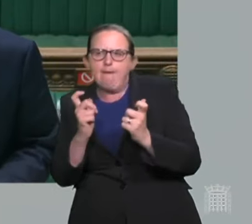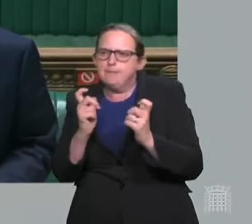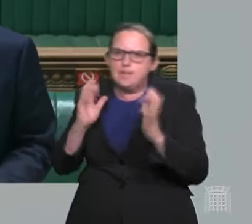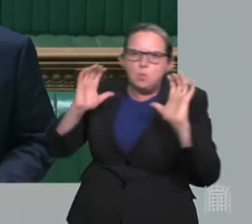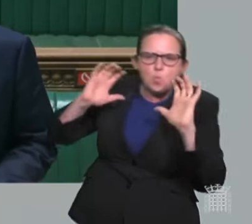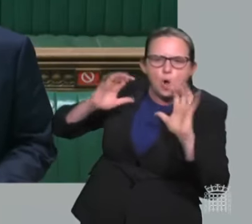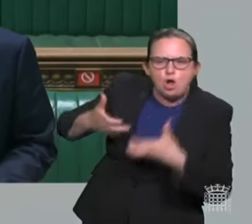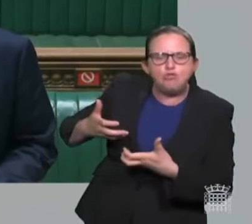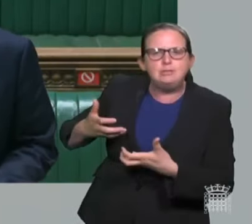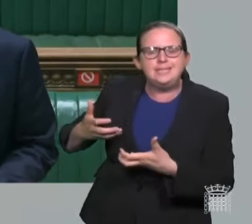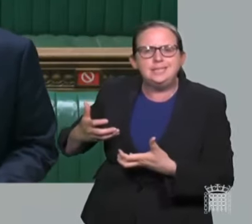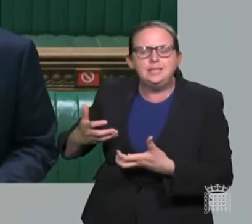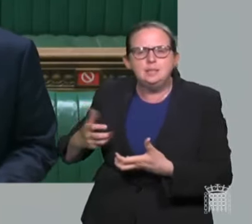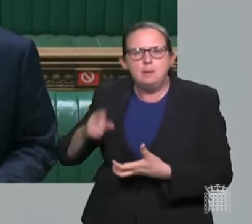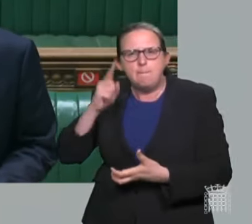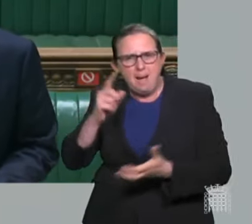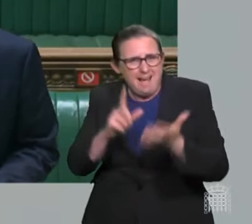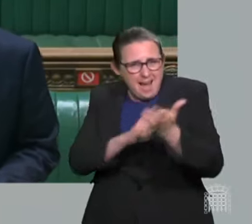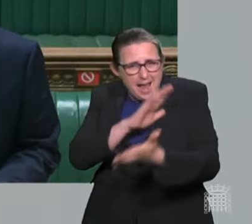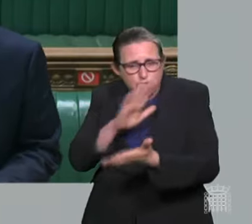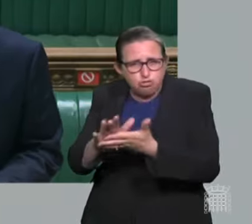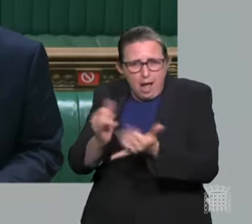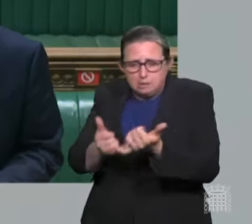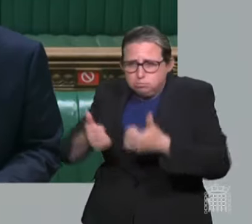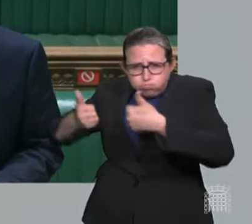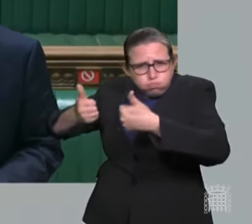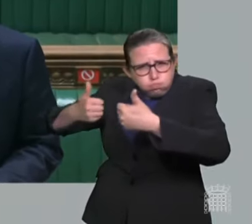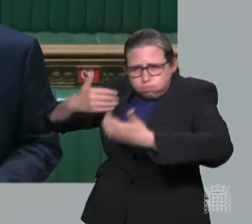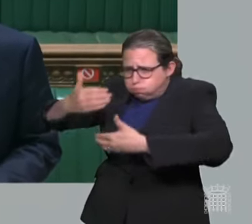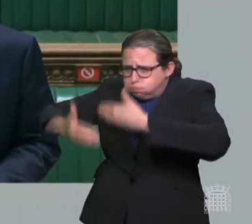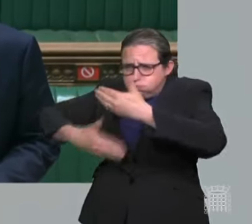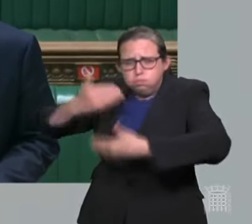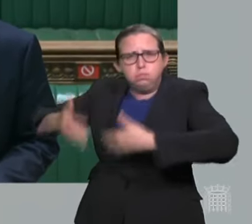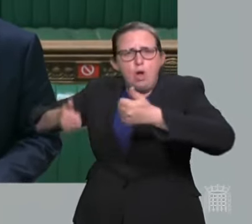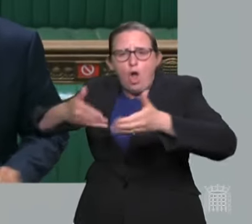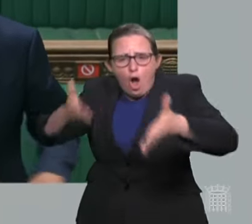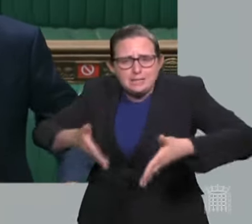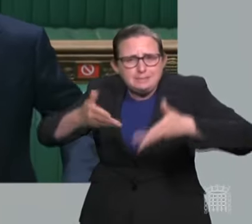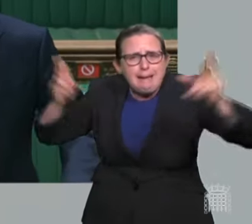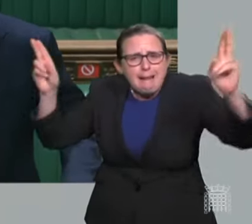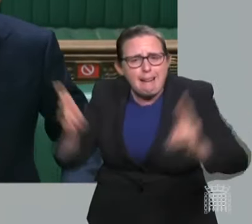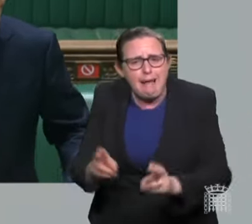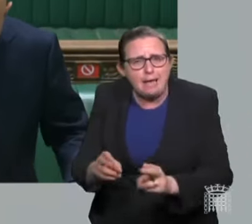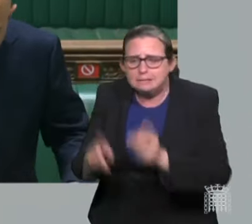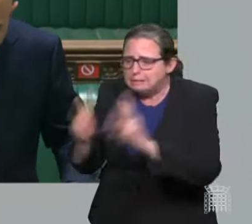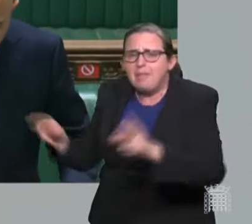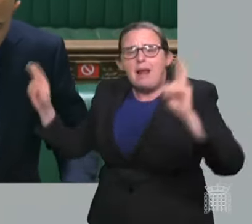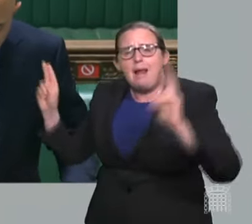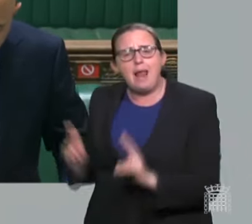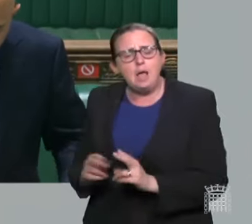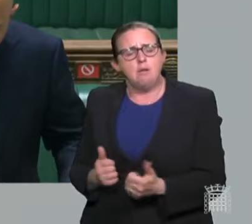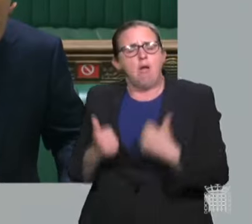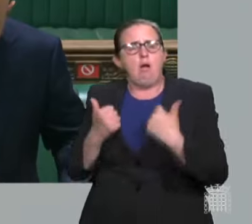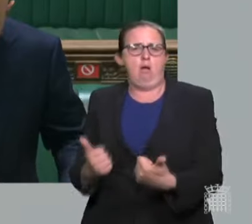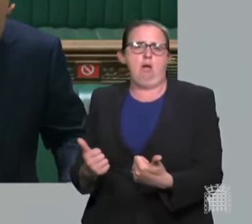NHS without having to go to extraordinary lengths that we've had to do so in the past. That's not to say